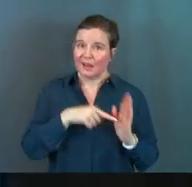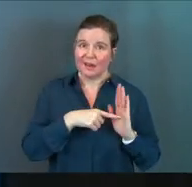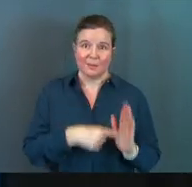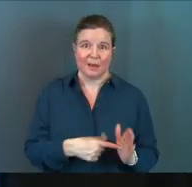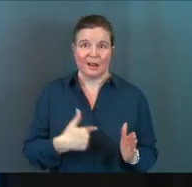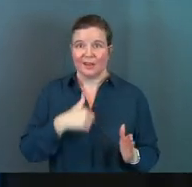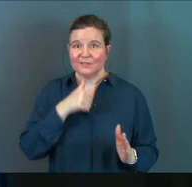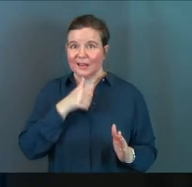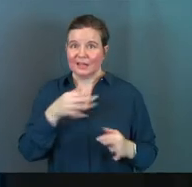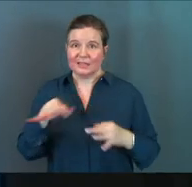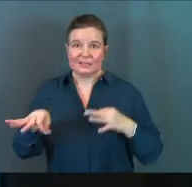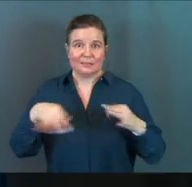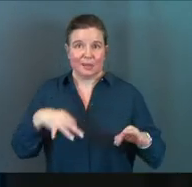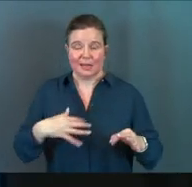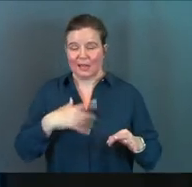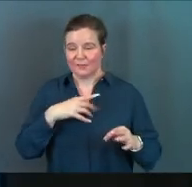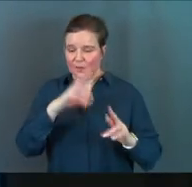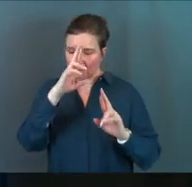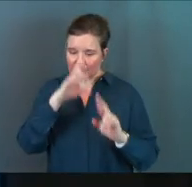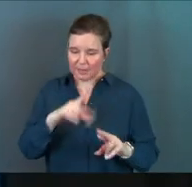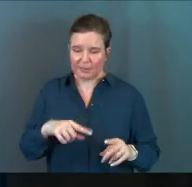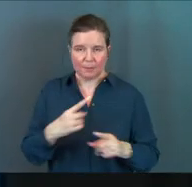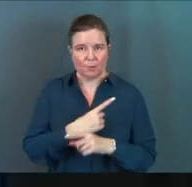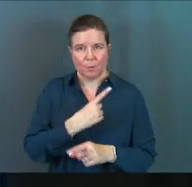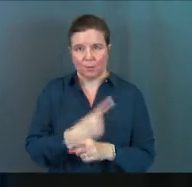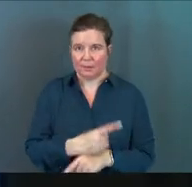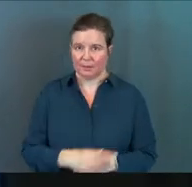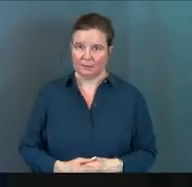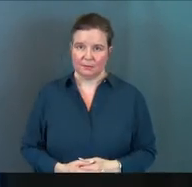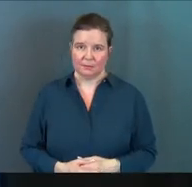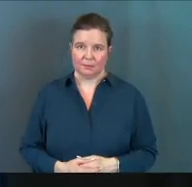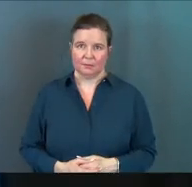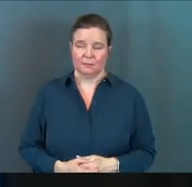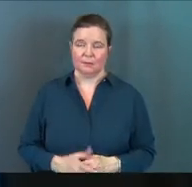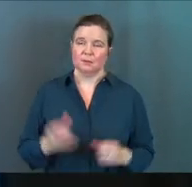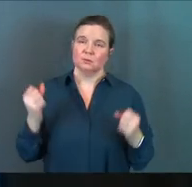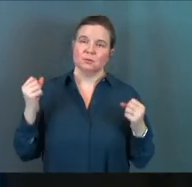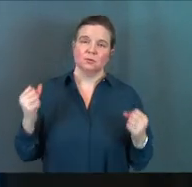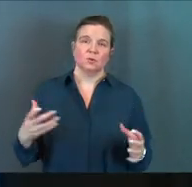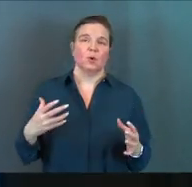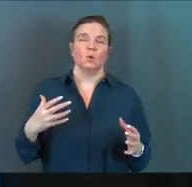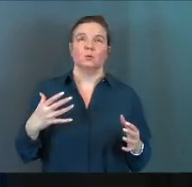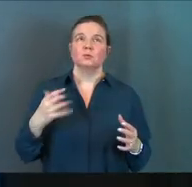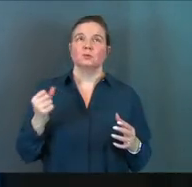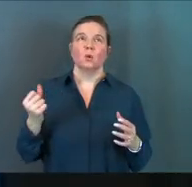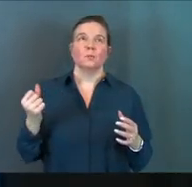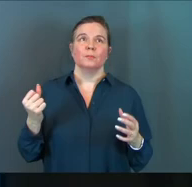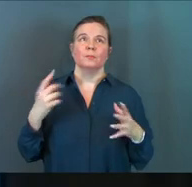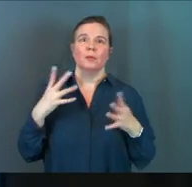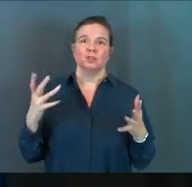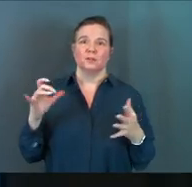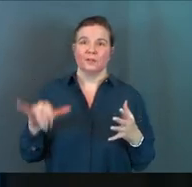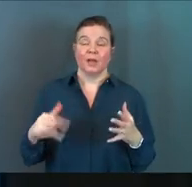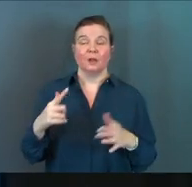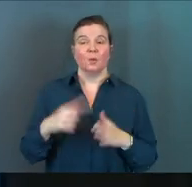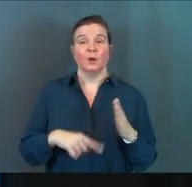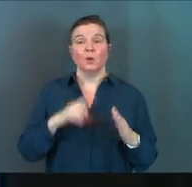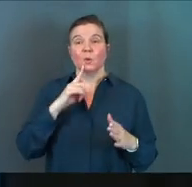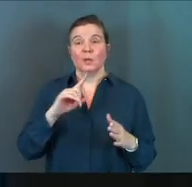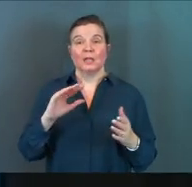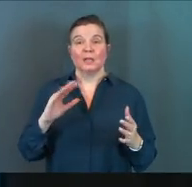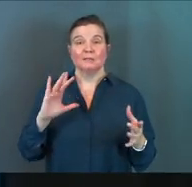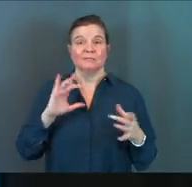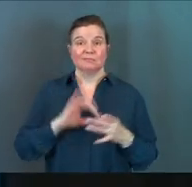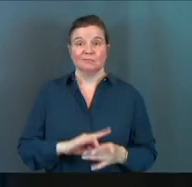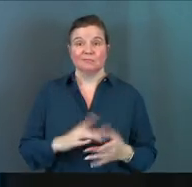modeled and I have not explained and I have not respected them appropriately. There's so much, there's just so much of that. And what it really